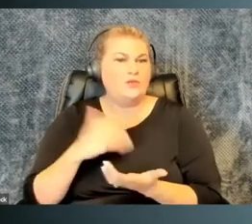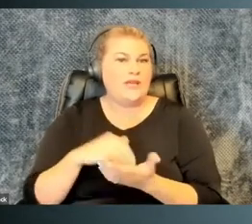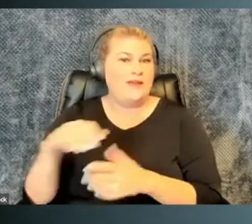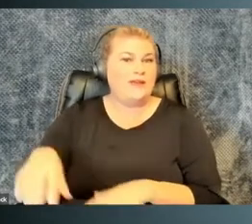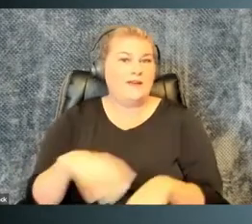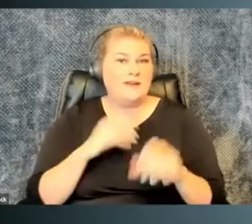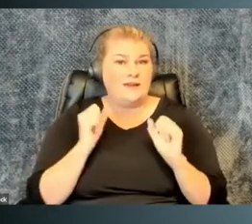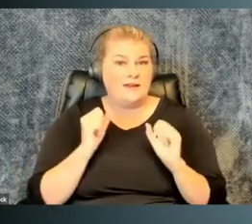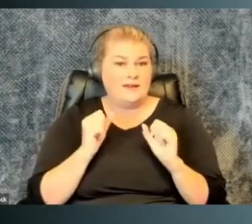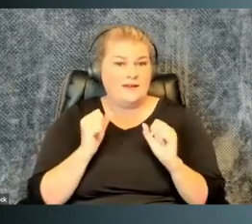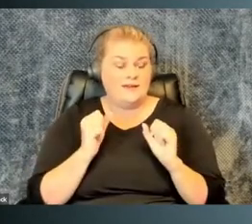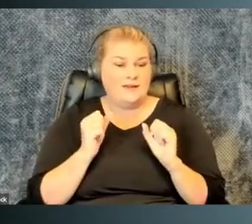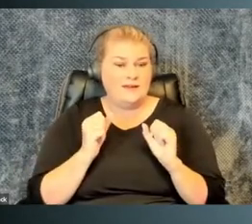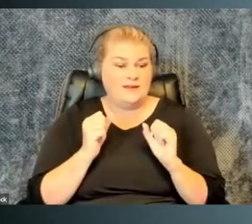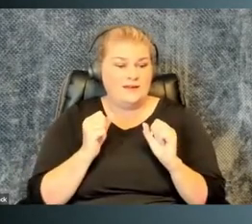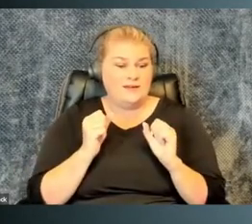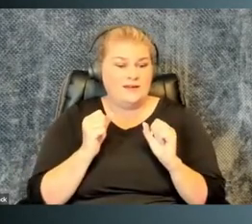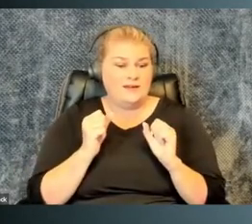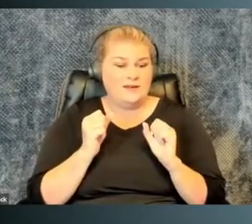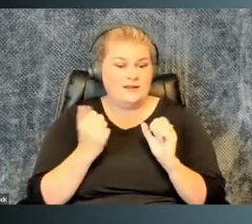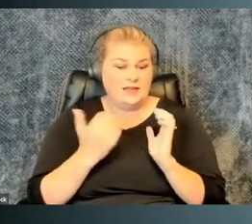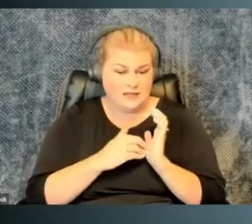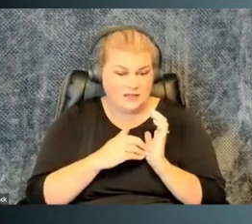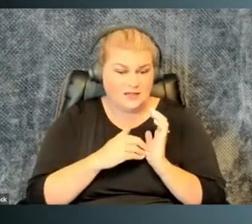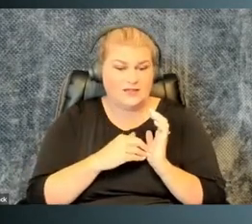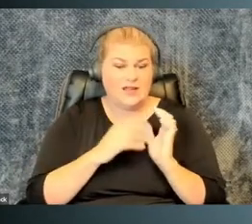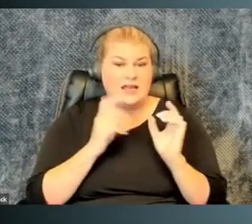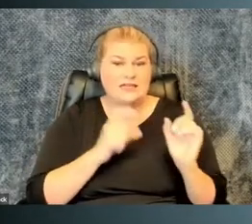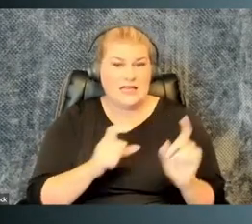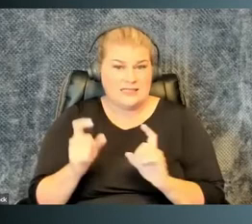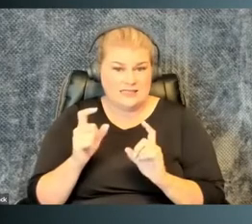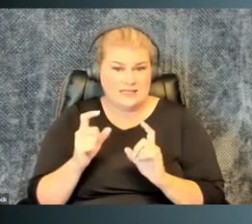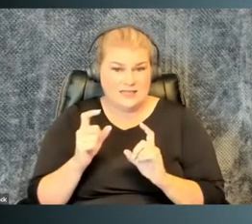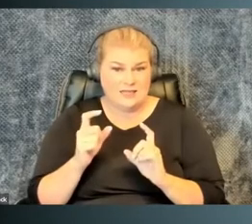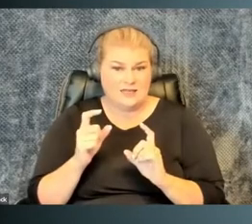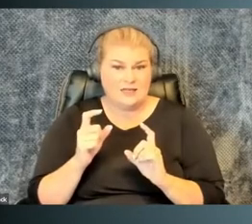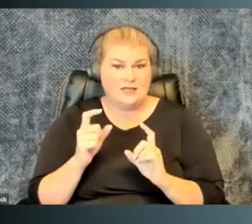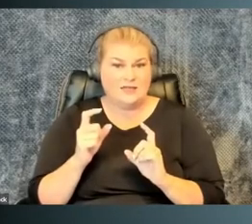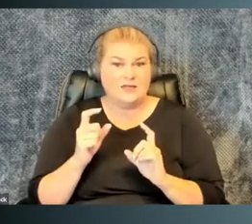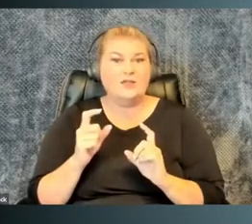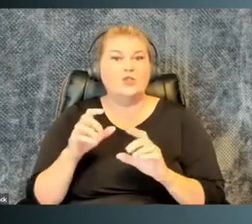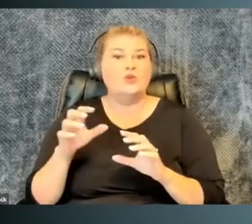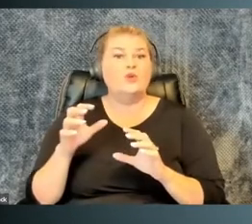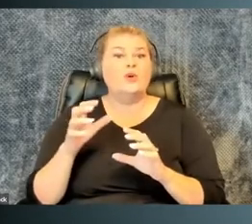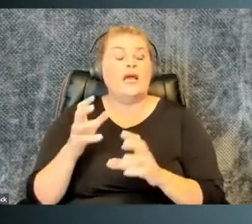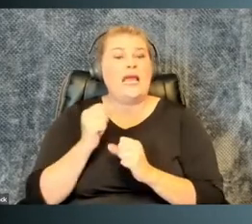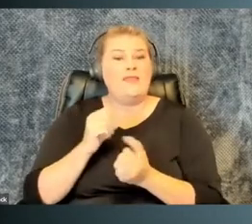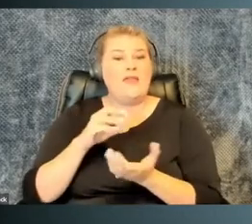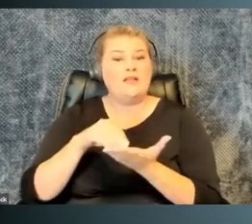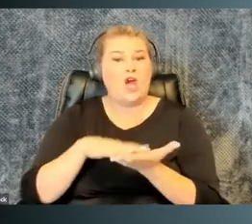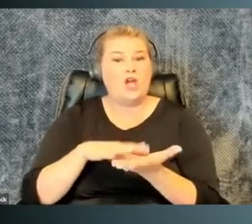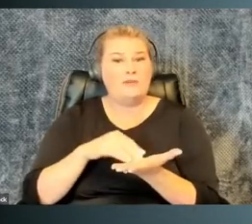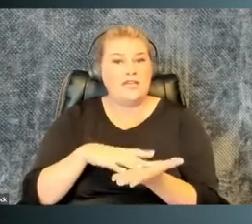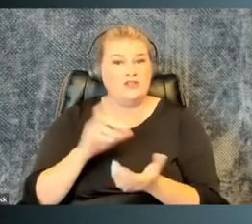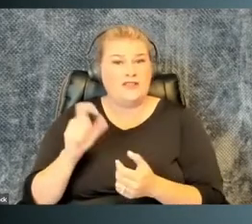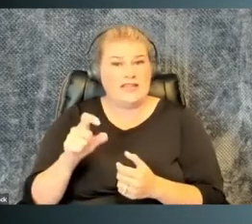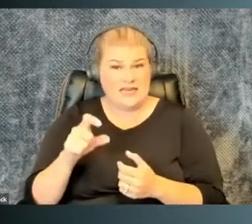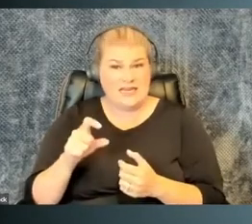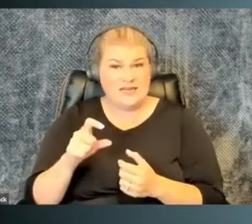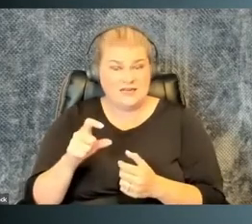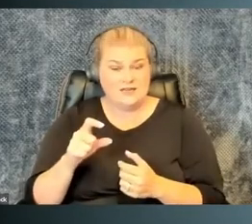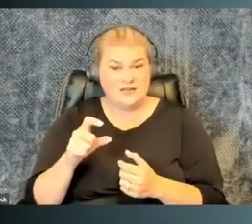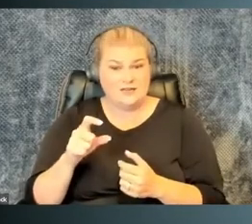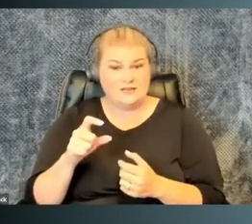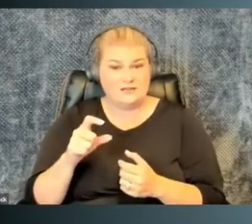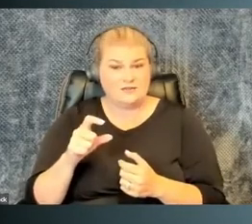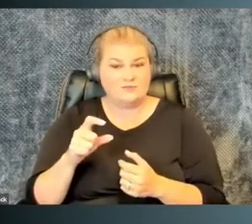students who have had to retake testing to get